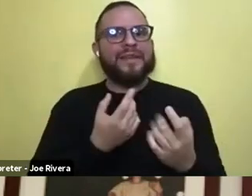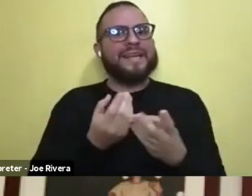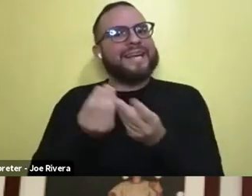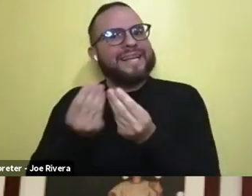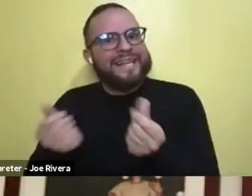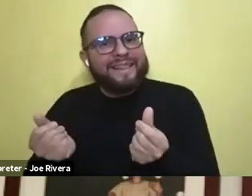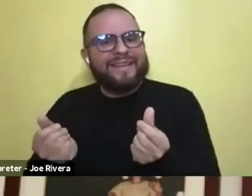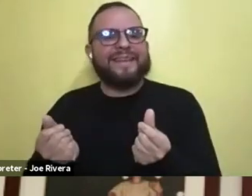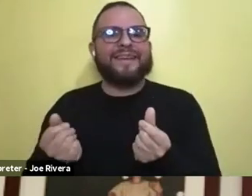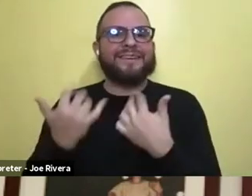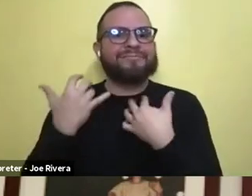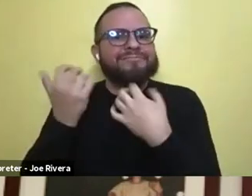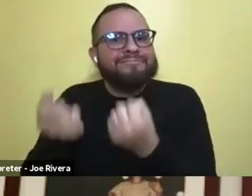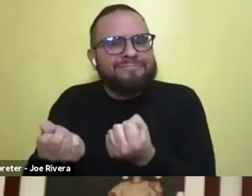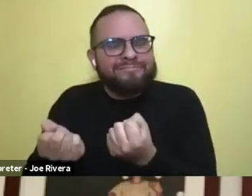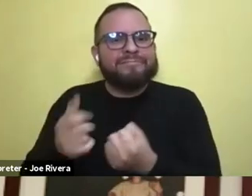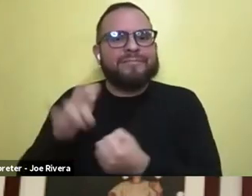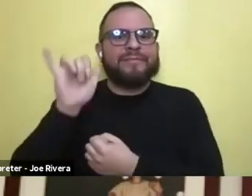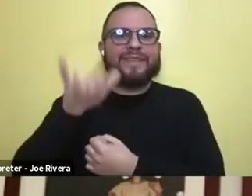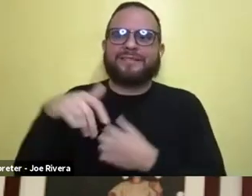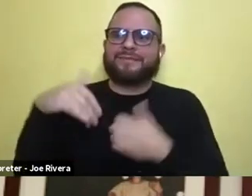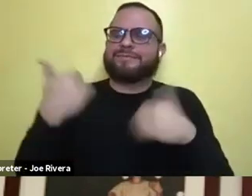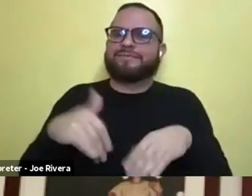our survival,